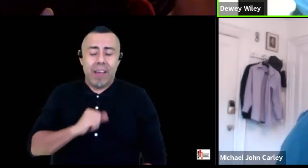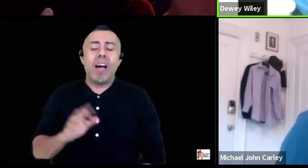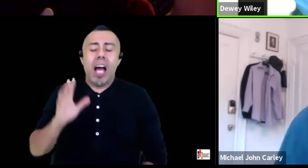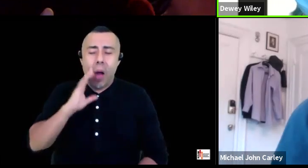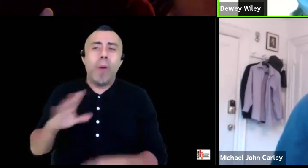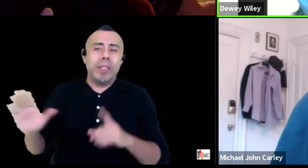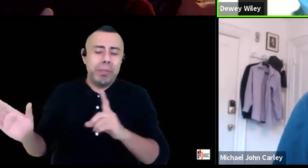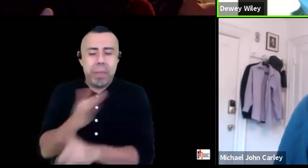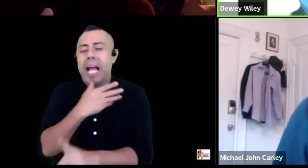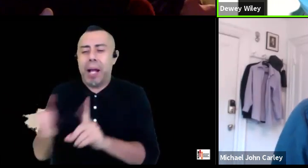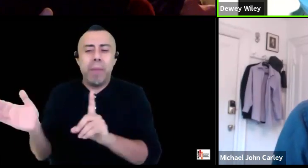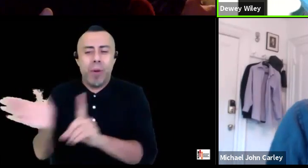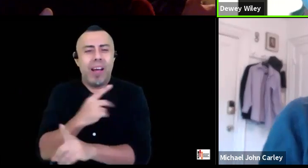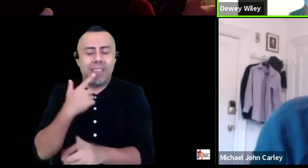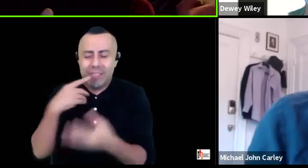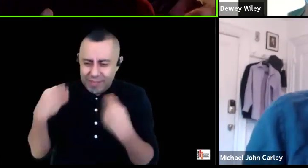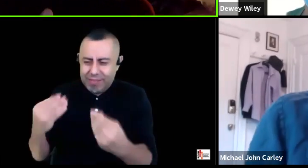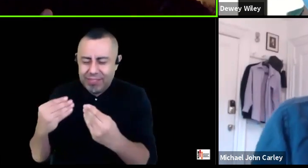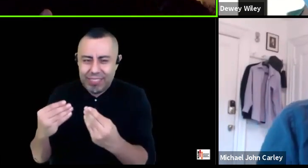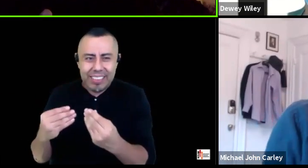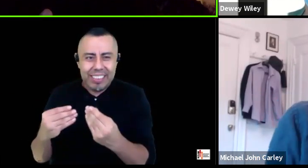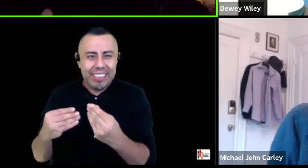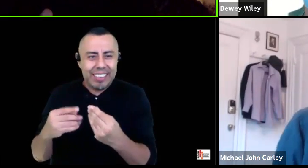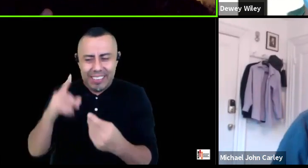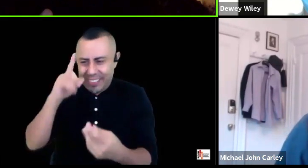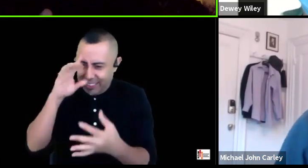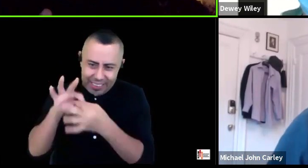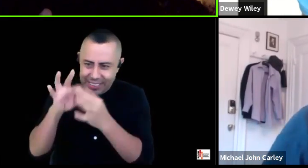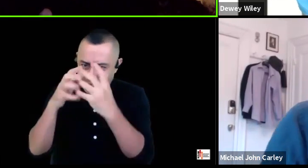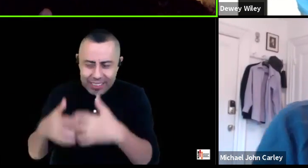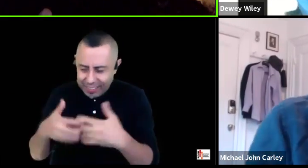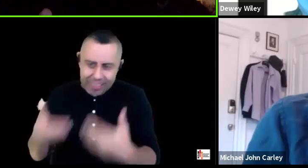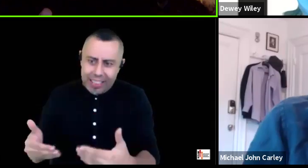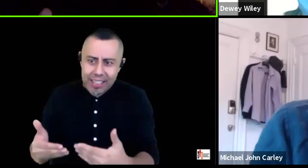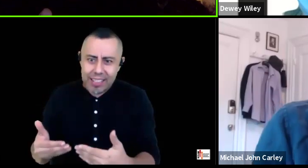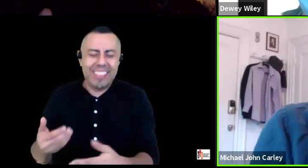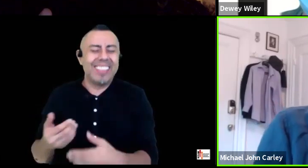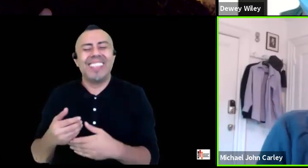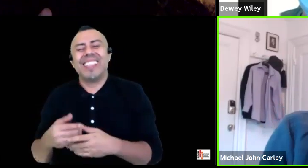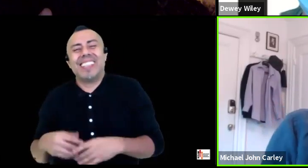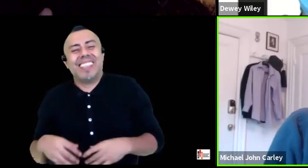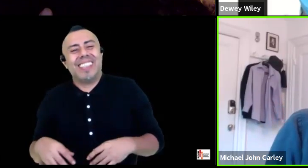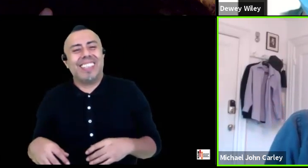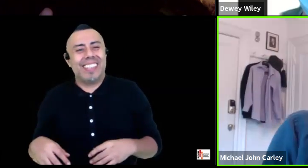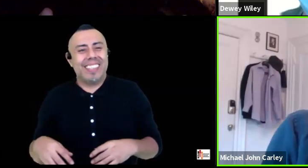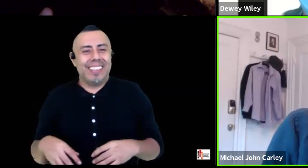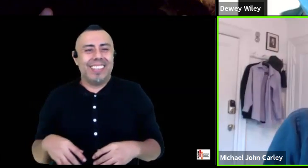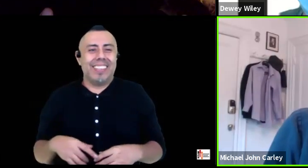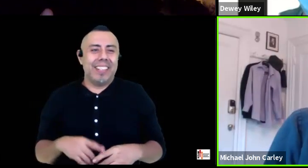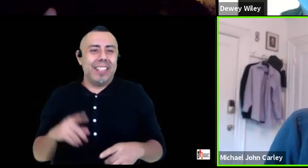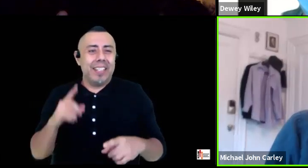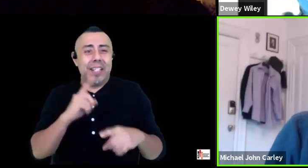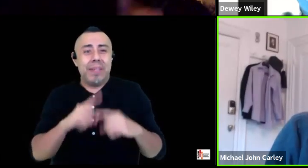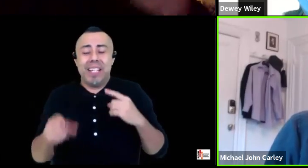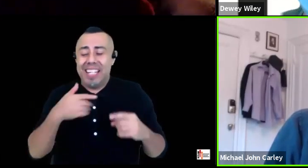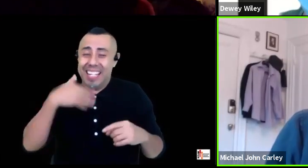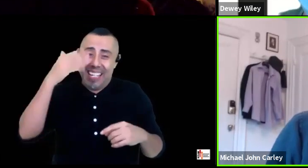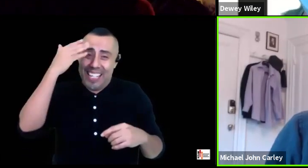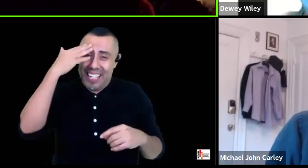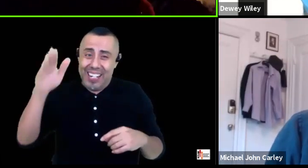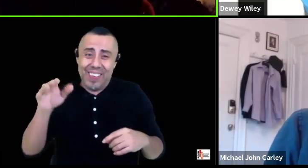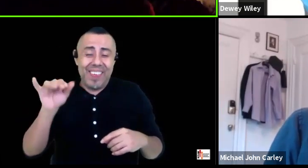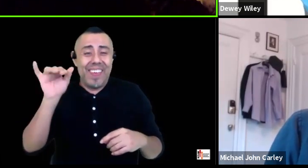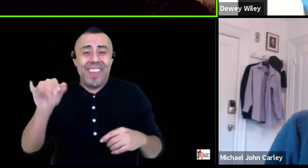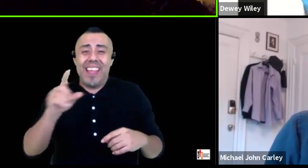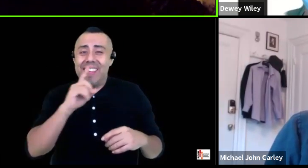get yourself together bro um and uh um yeah i don't know if if that because that is definitely